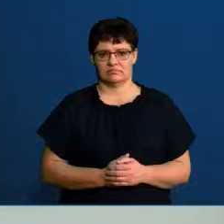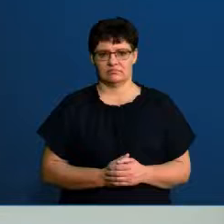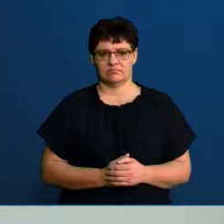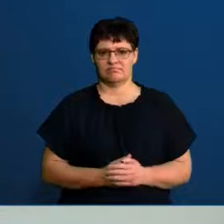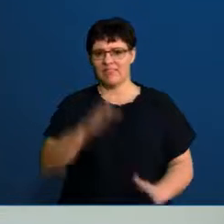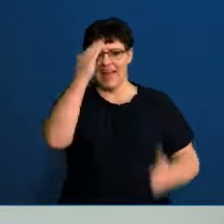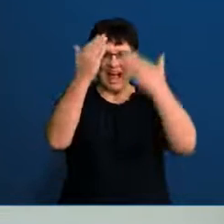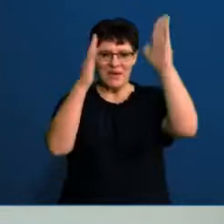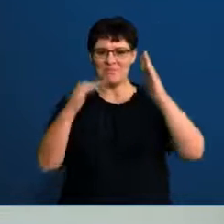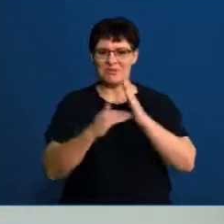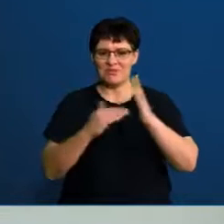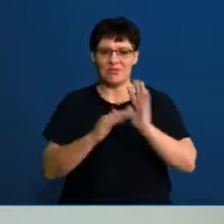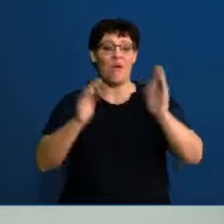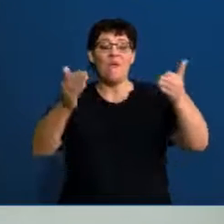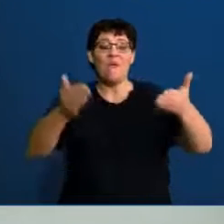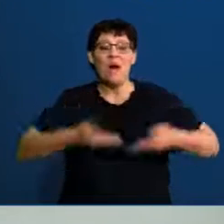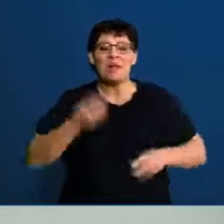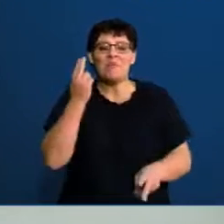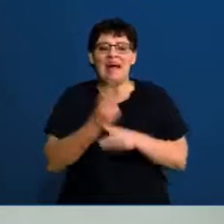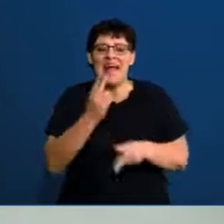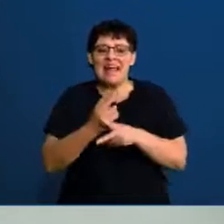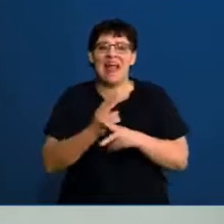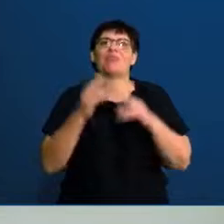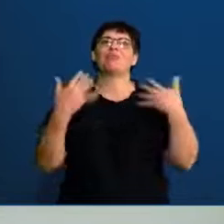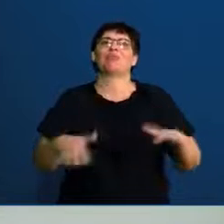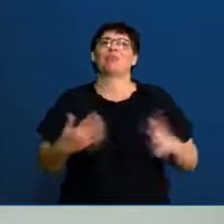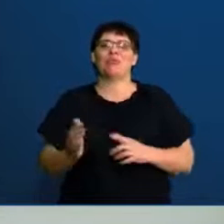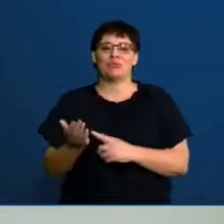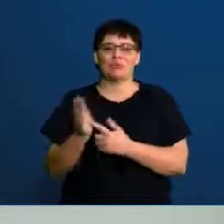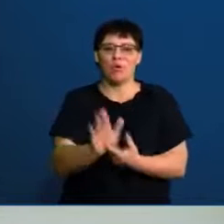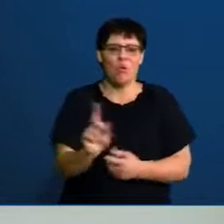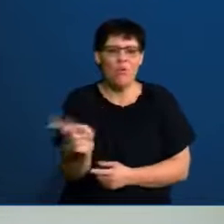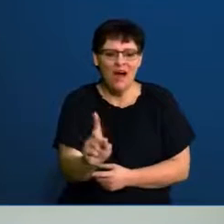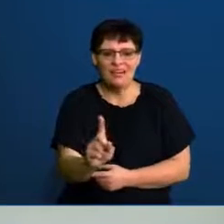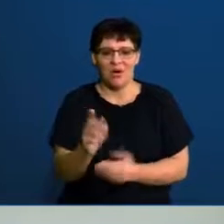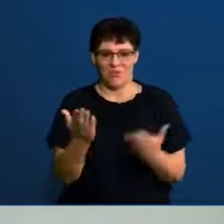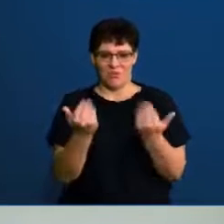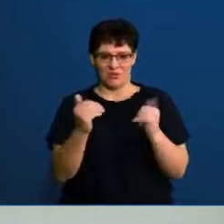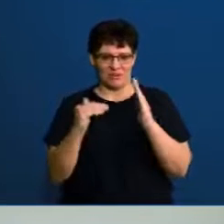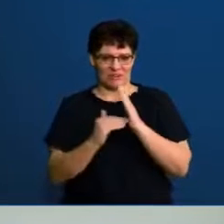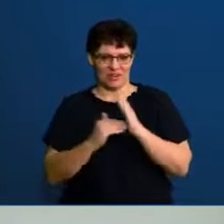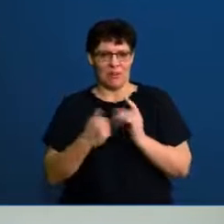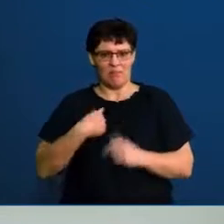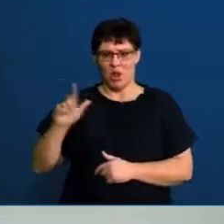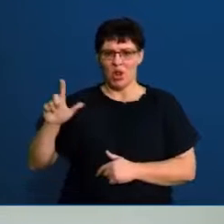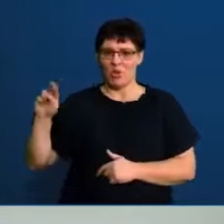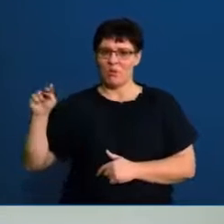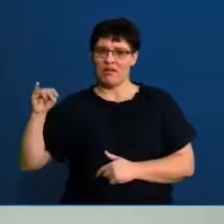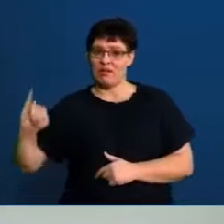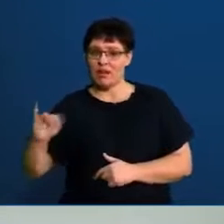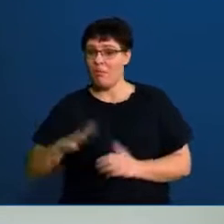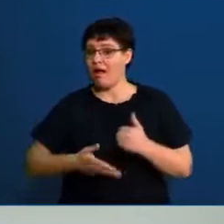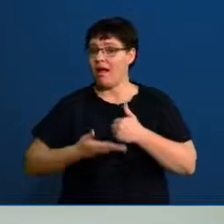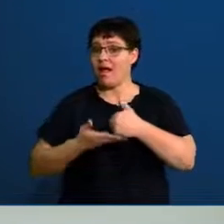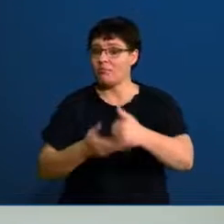Hello Matrix and welcome to yet another amazing show of Was-A-Matrix. My name is Looney and today we'll be assisting you